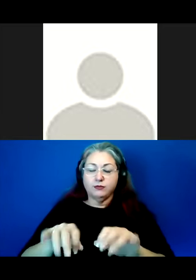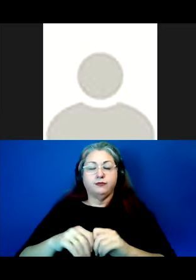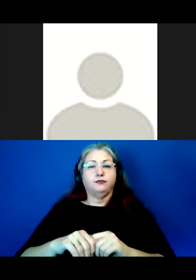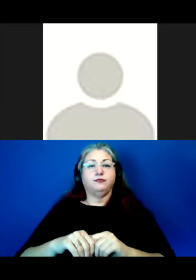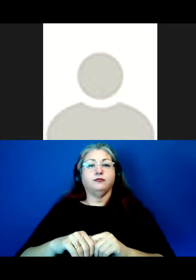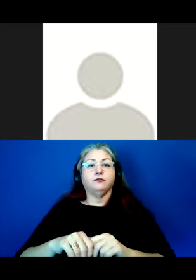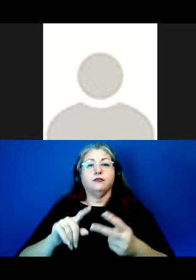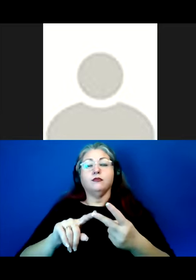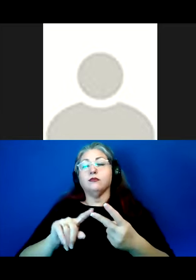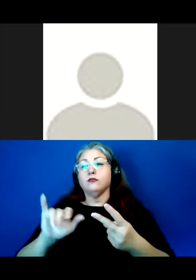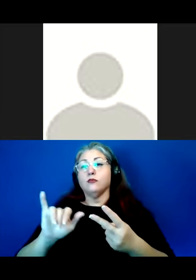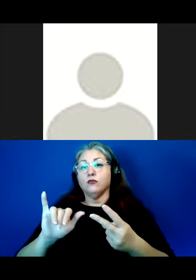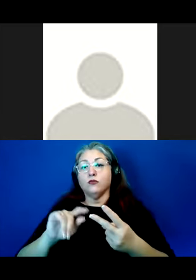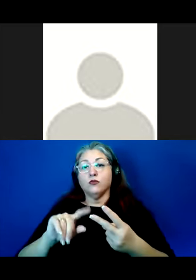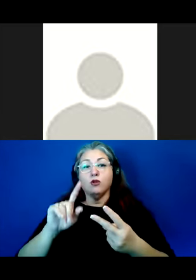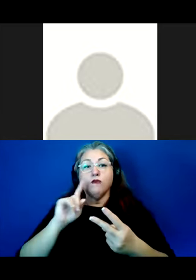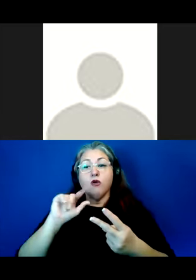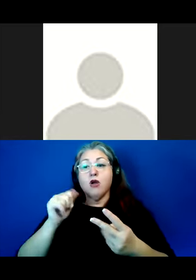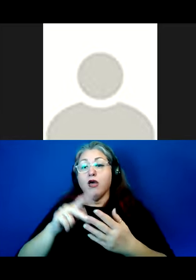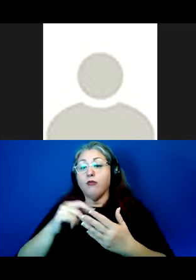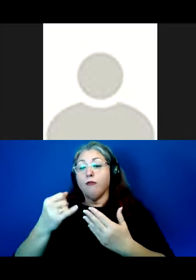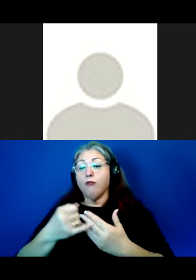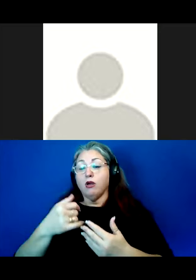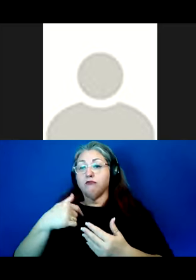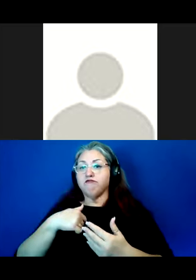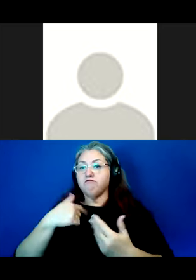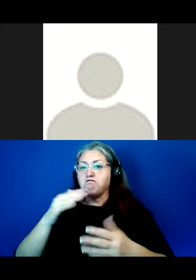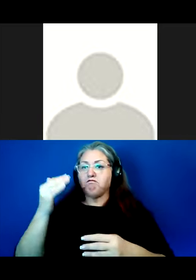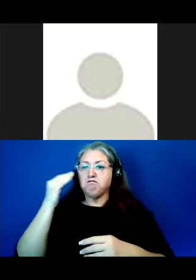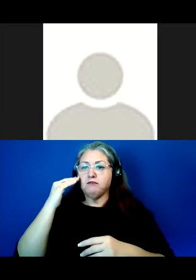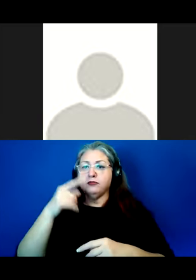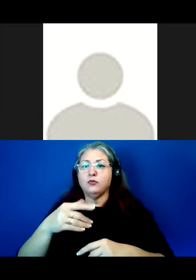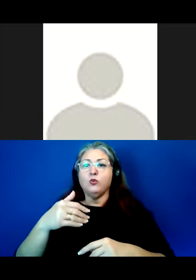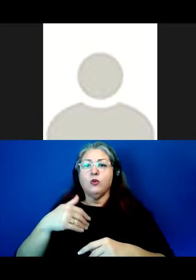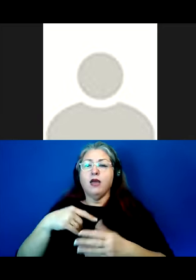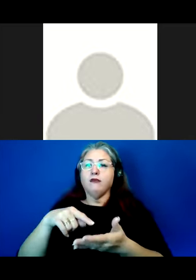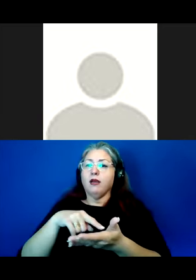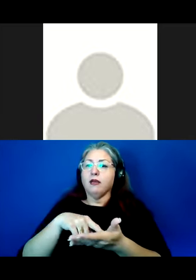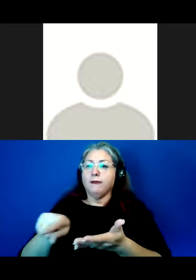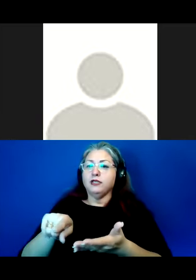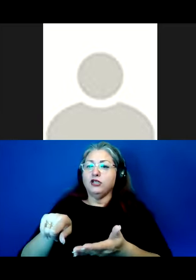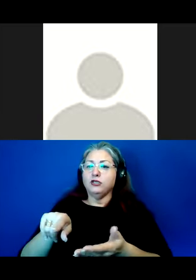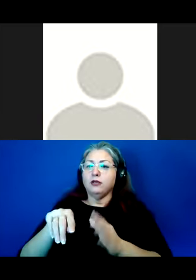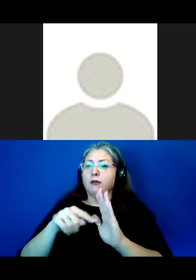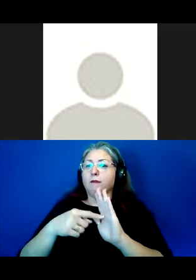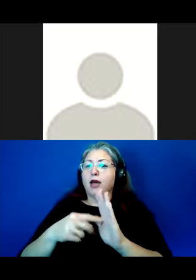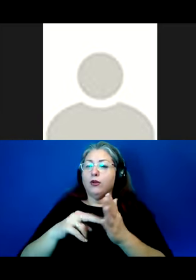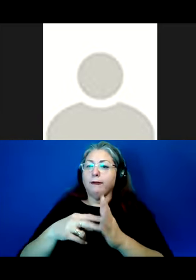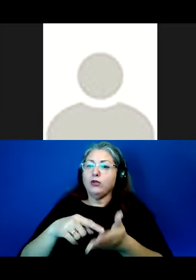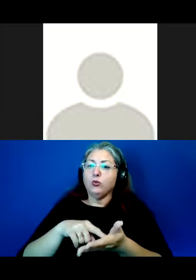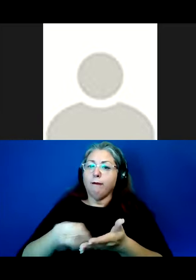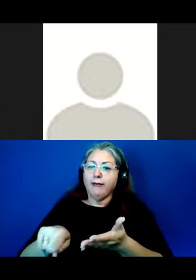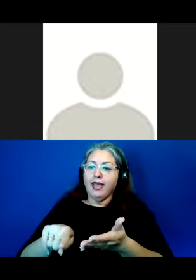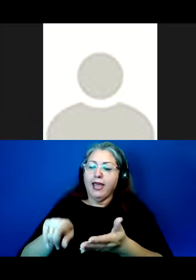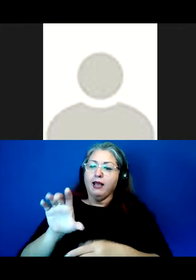It's also the case among many of the projects that I'm aware of, that there's a compensation model that is to say, paying a